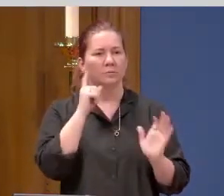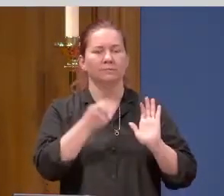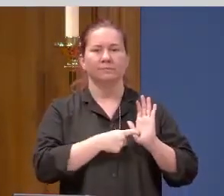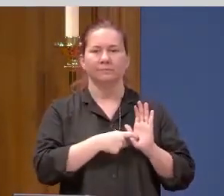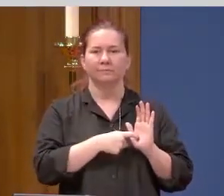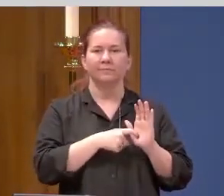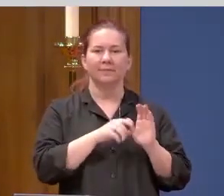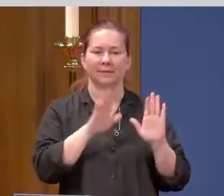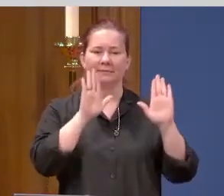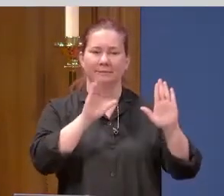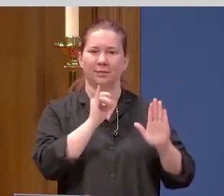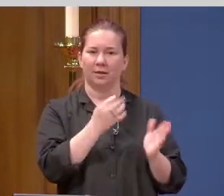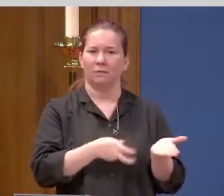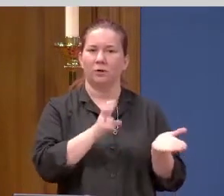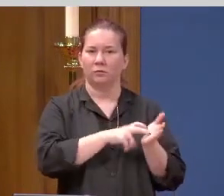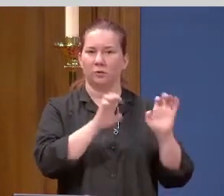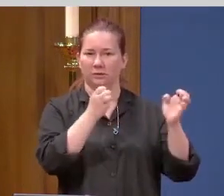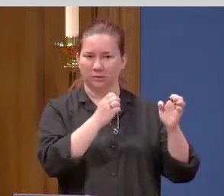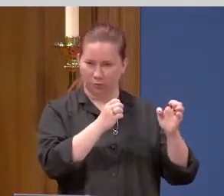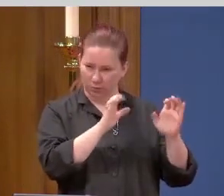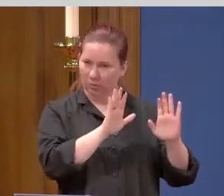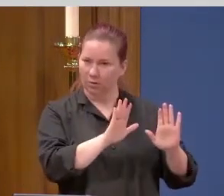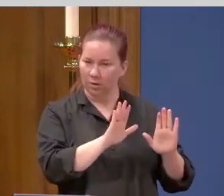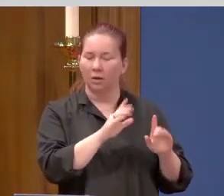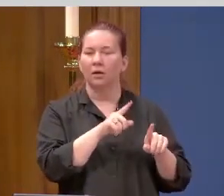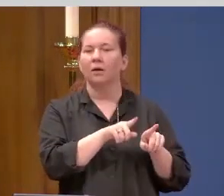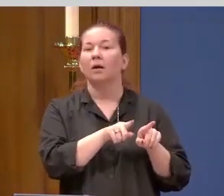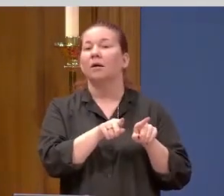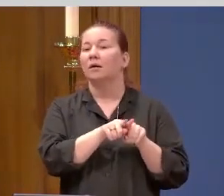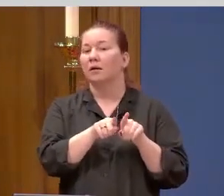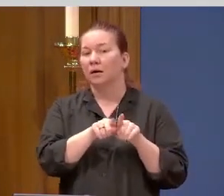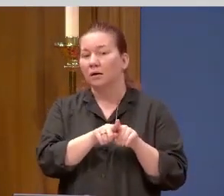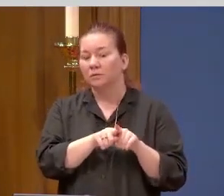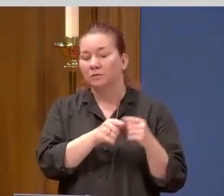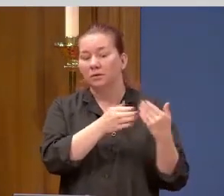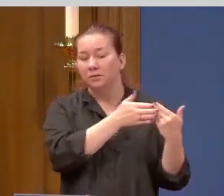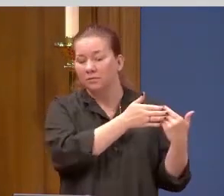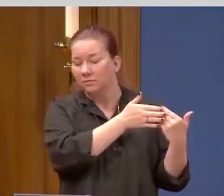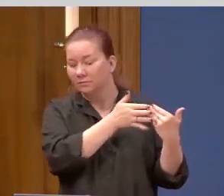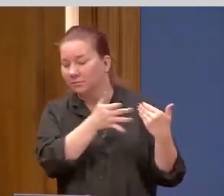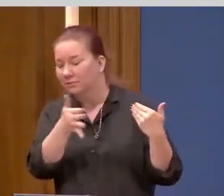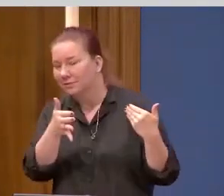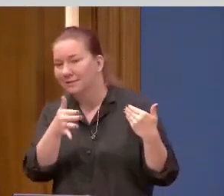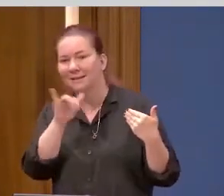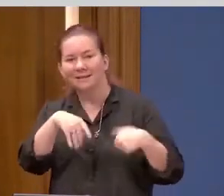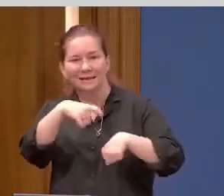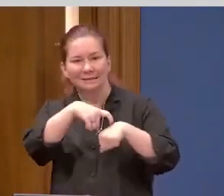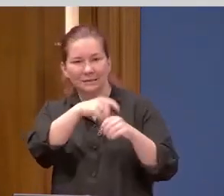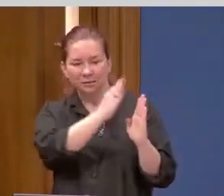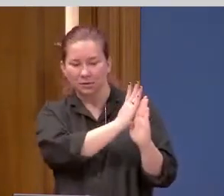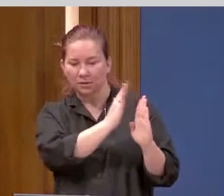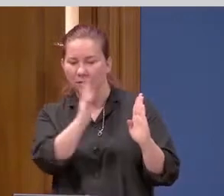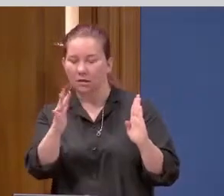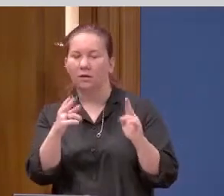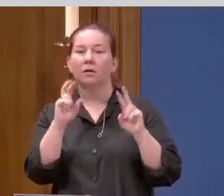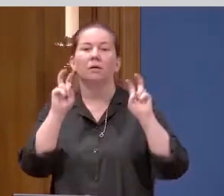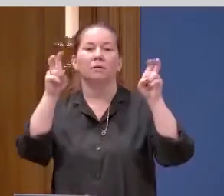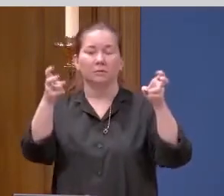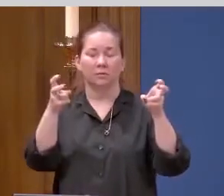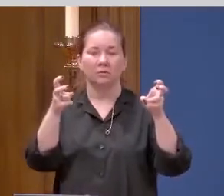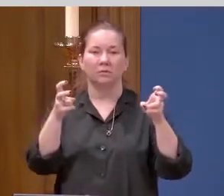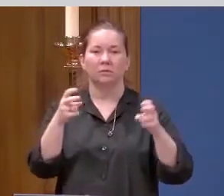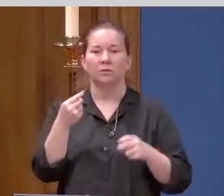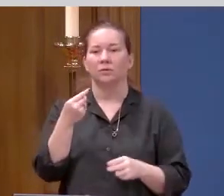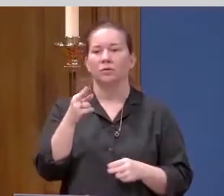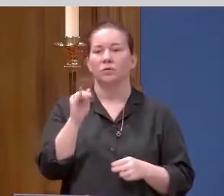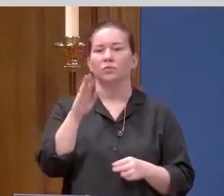the Sunday of the resurrection, but also the season of Easter, but which is often referred to as the